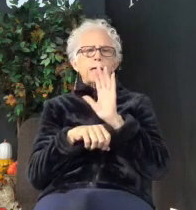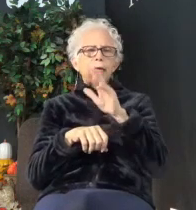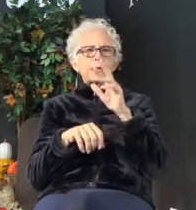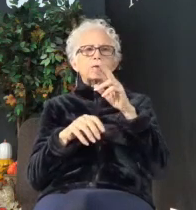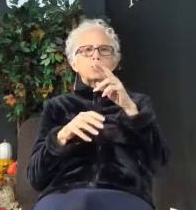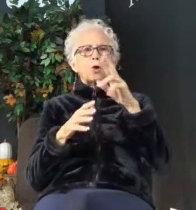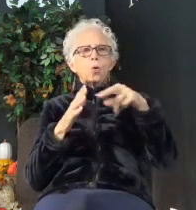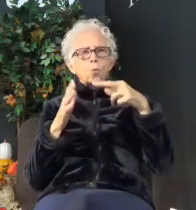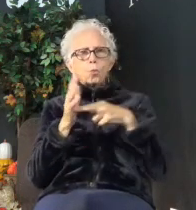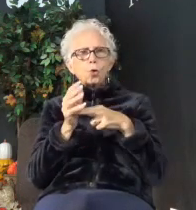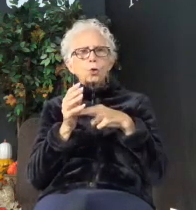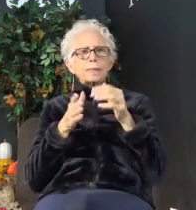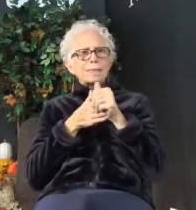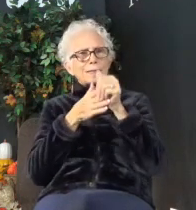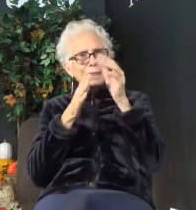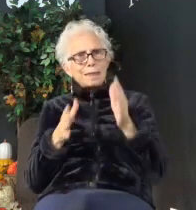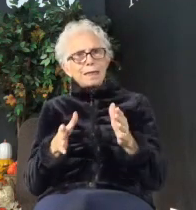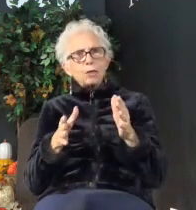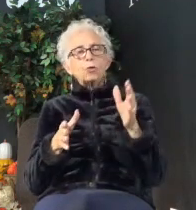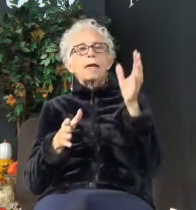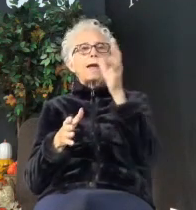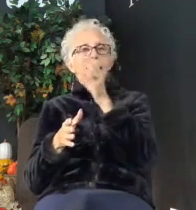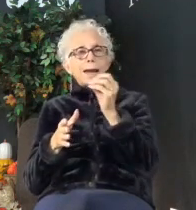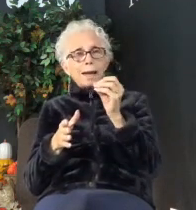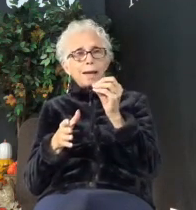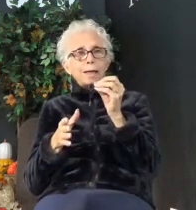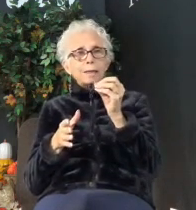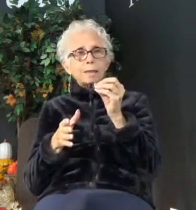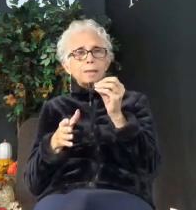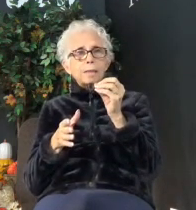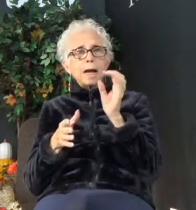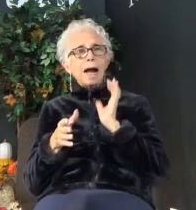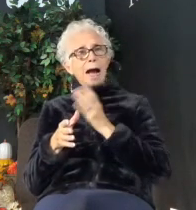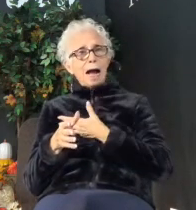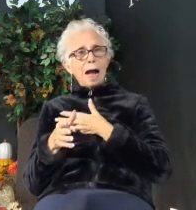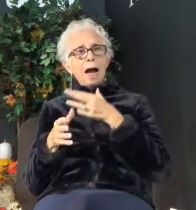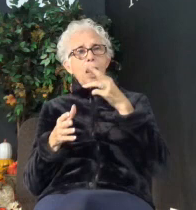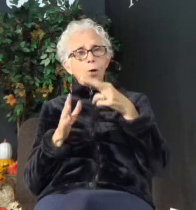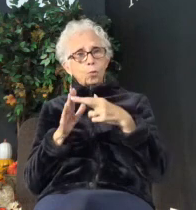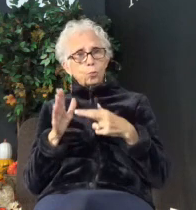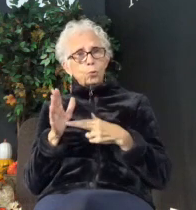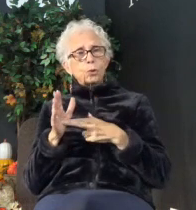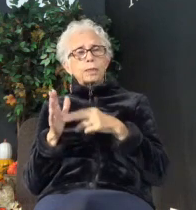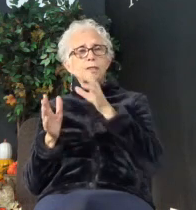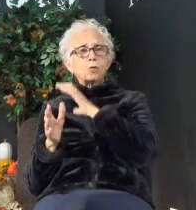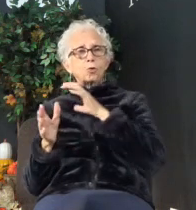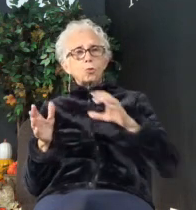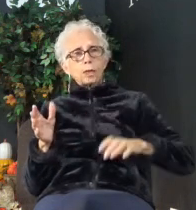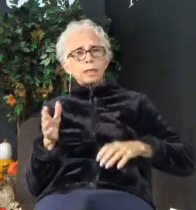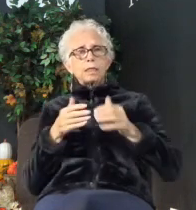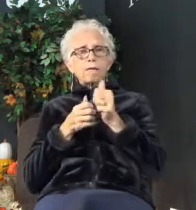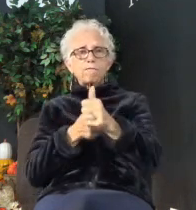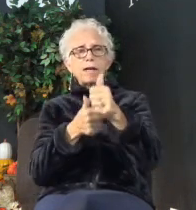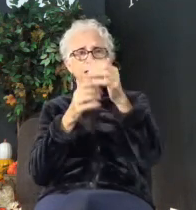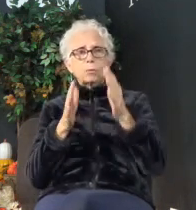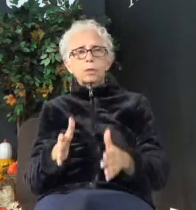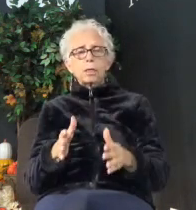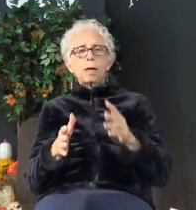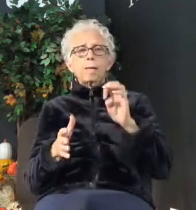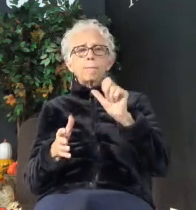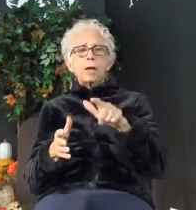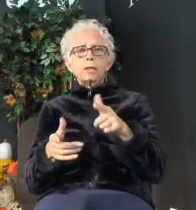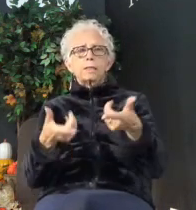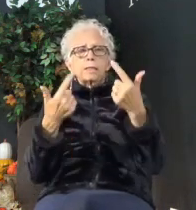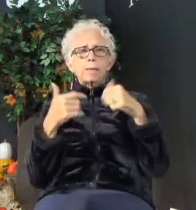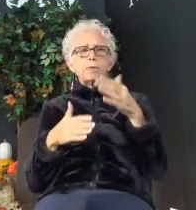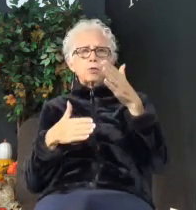as their leader and our role as Christ followers. And now Paul, he's coming to the end